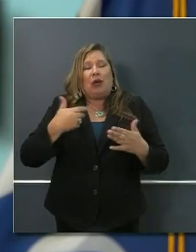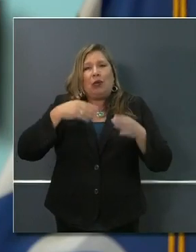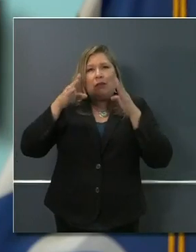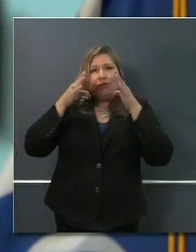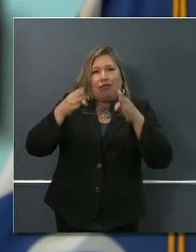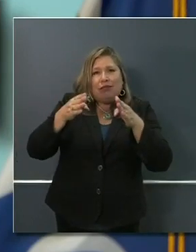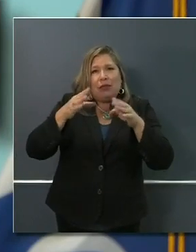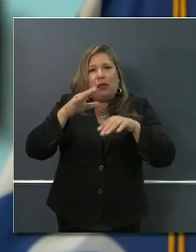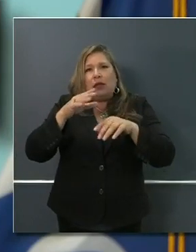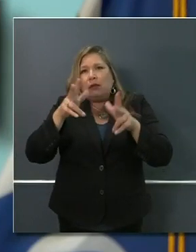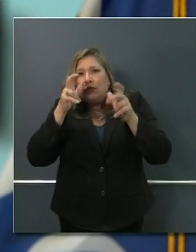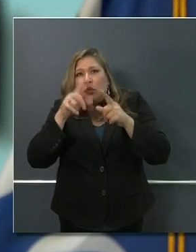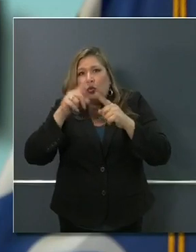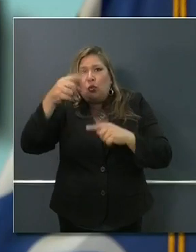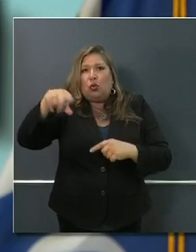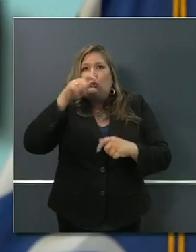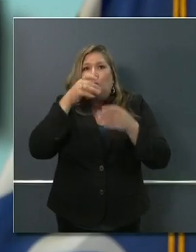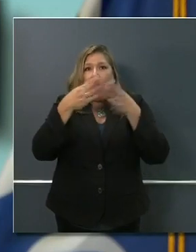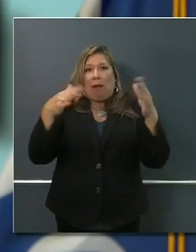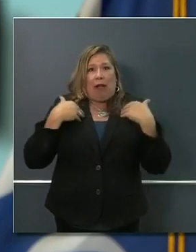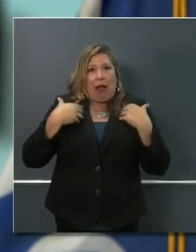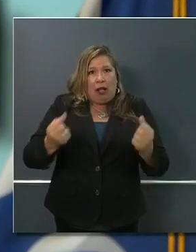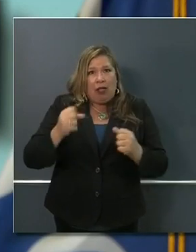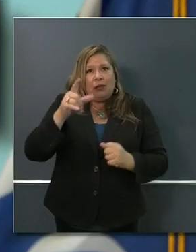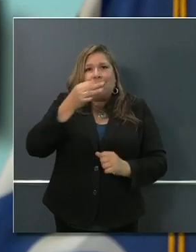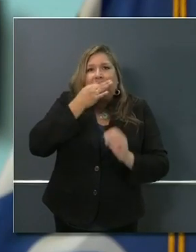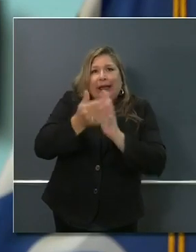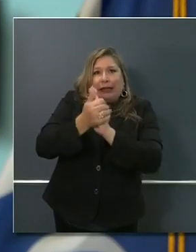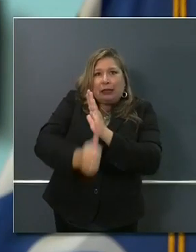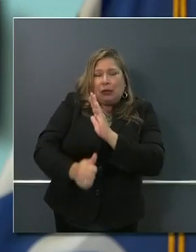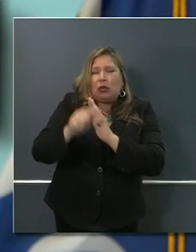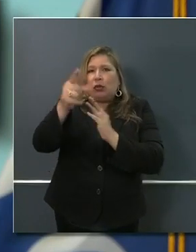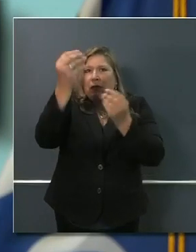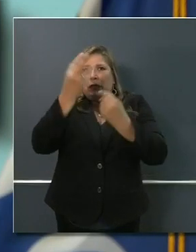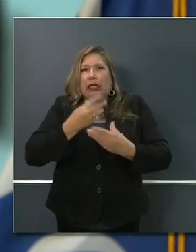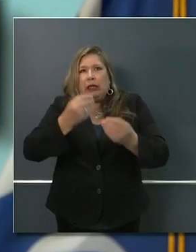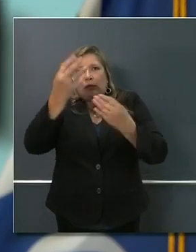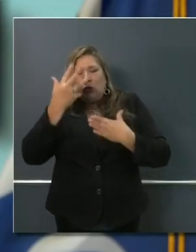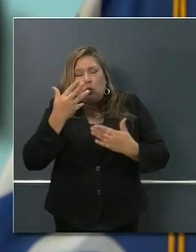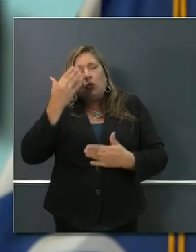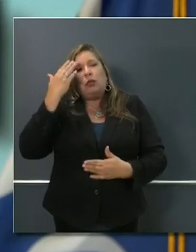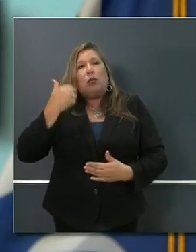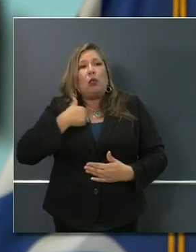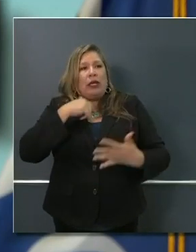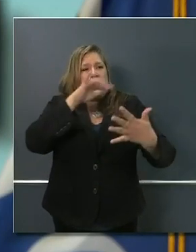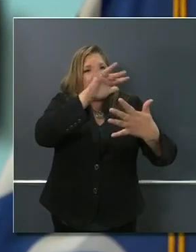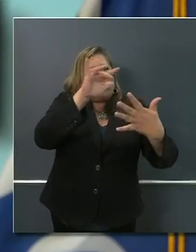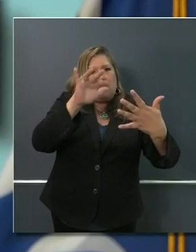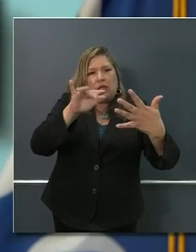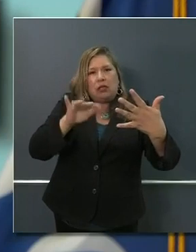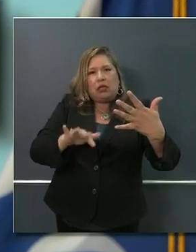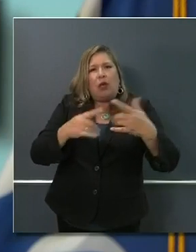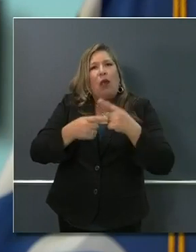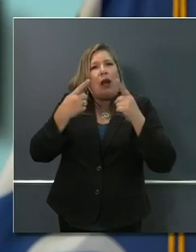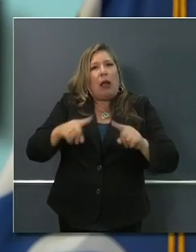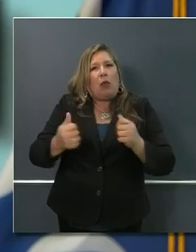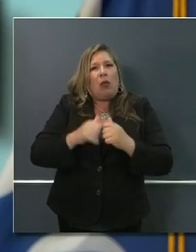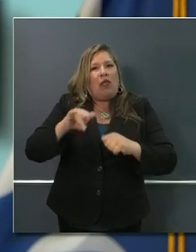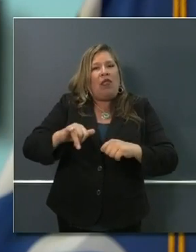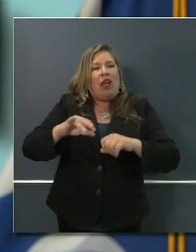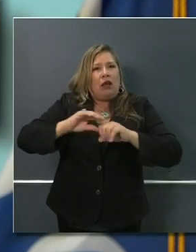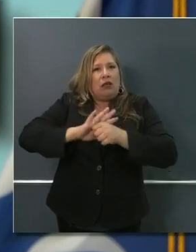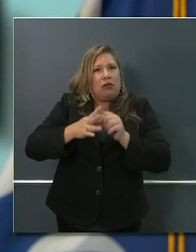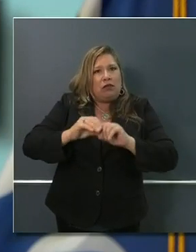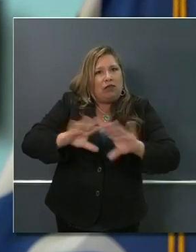Listen closely to what's happening with the virus. Look at data. Make the data, make the determination to guide